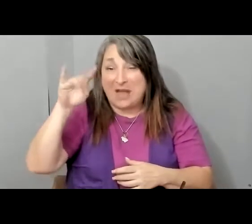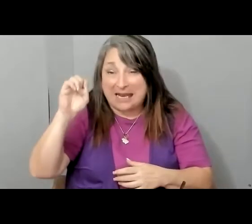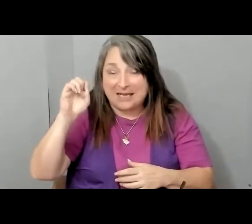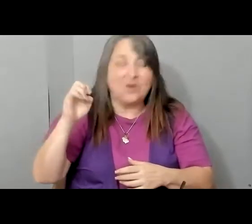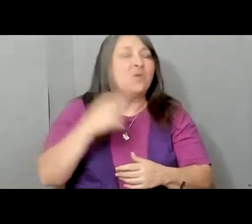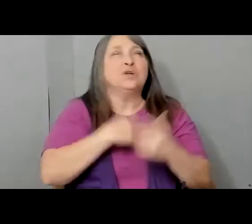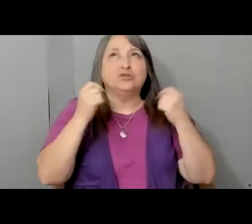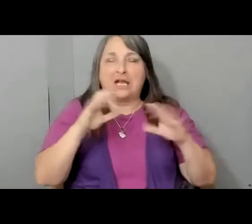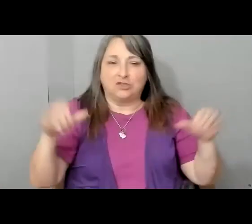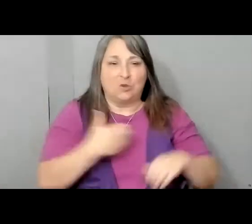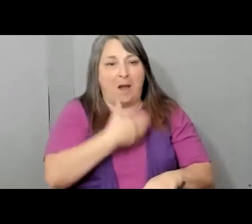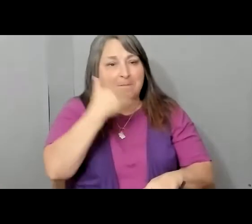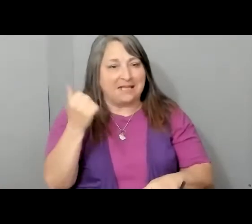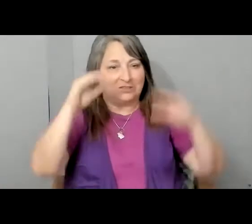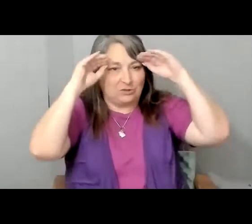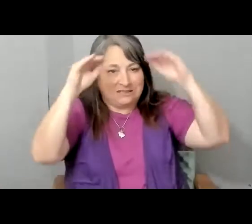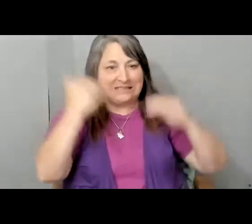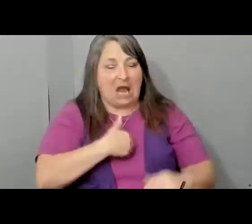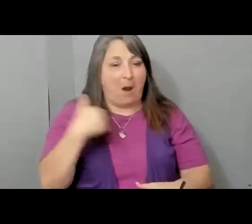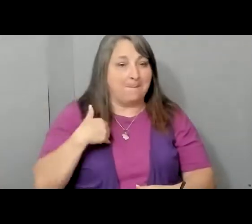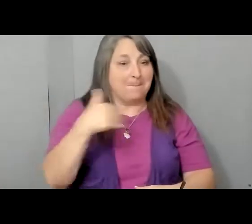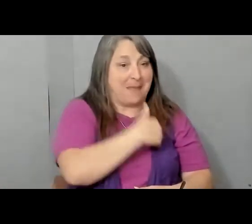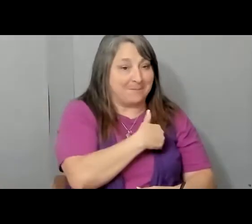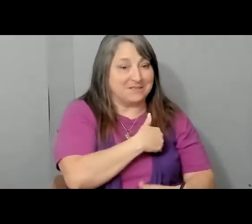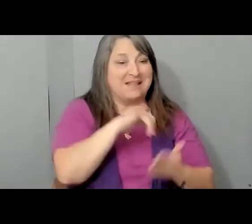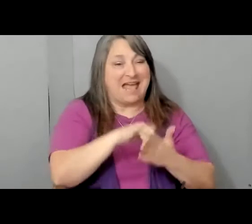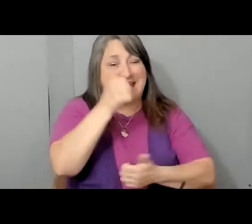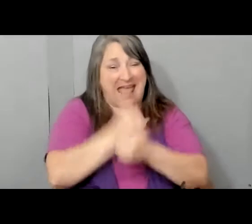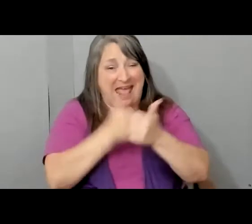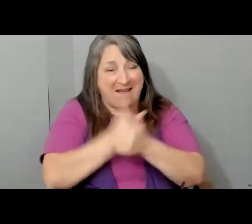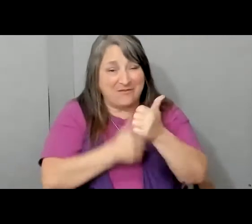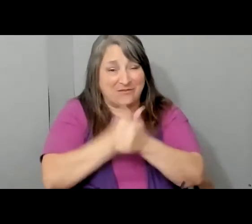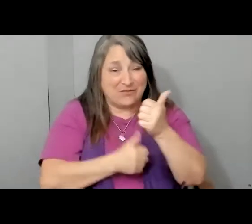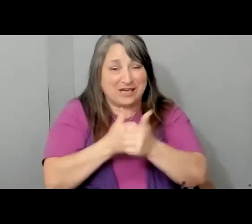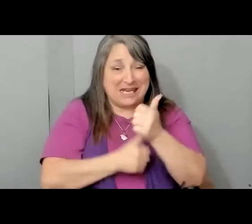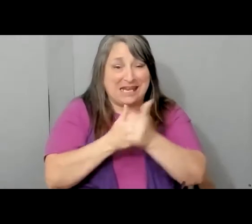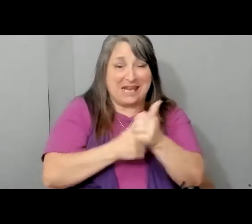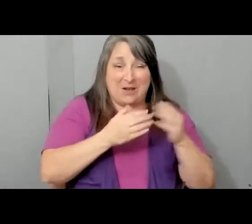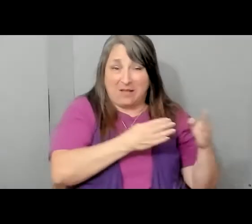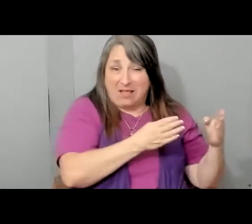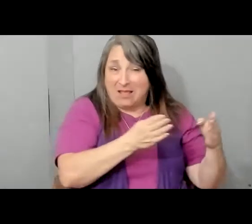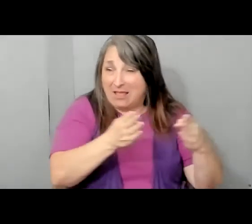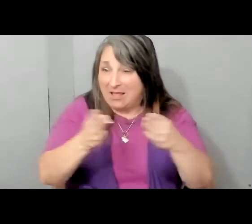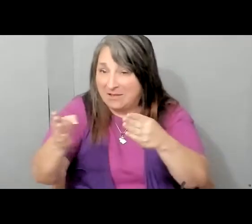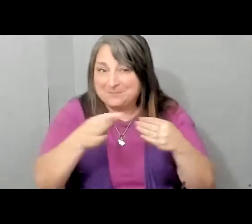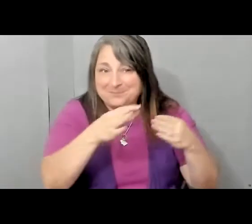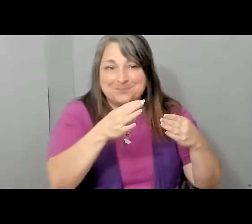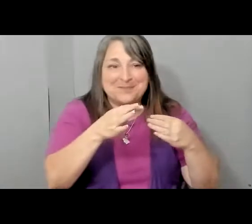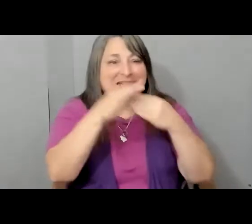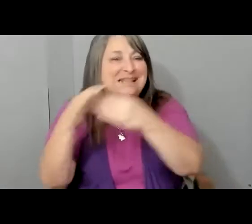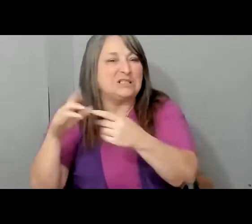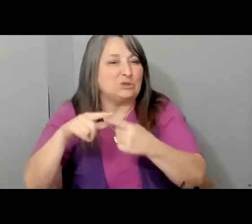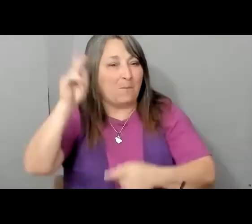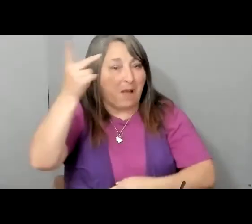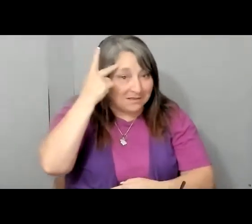best to make sure that we teach our members that every single road leads to politics, that voting means having